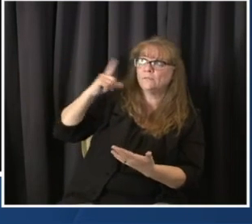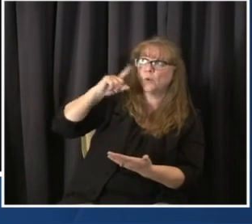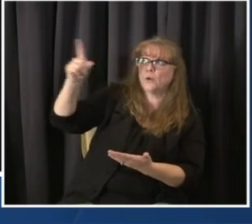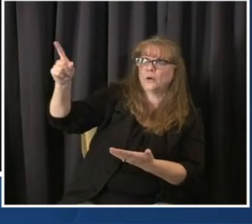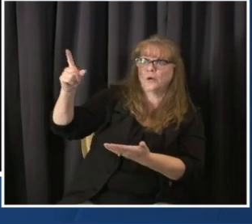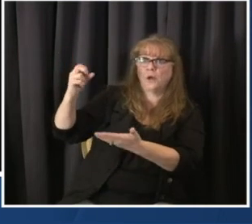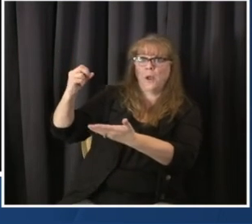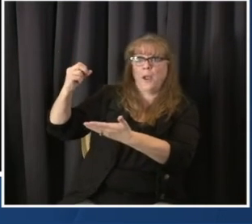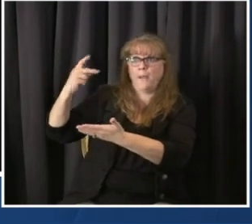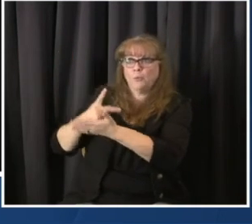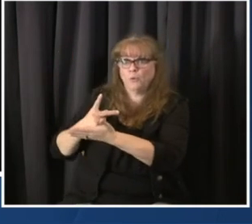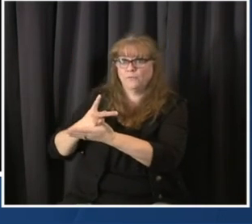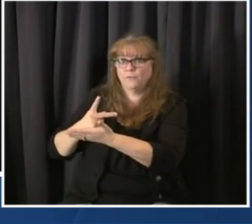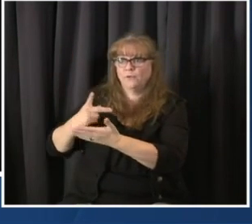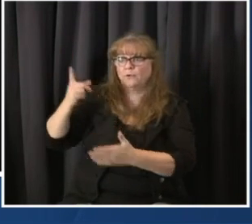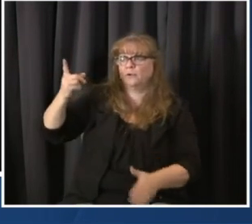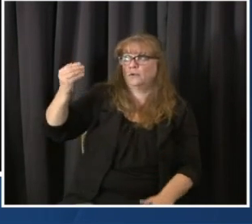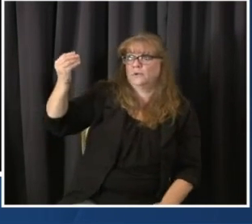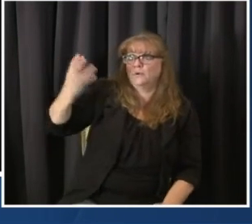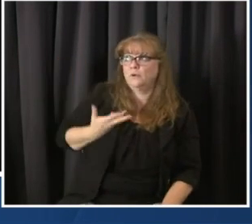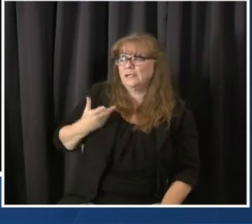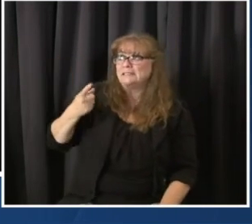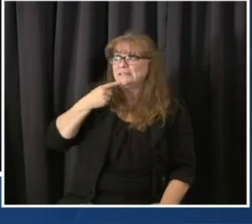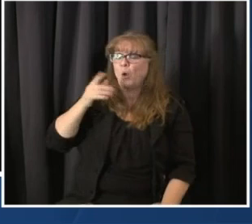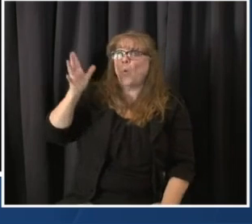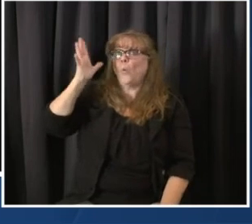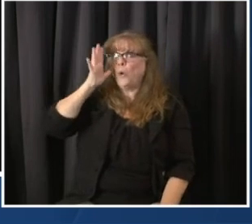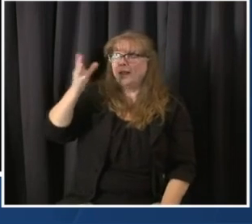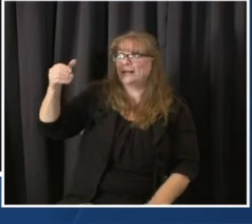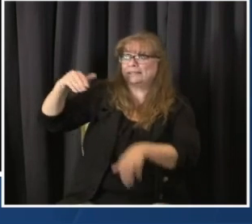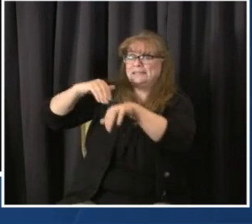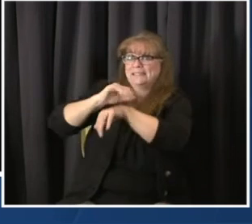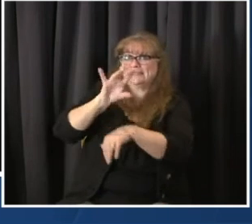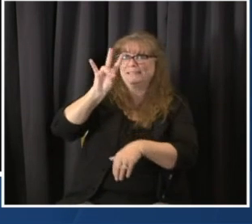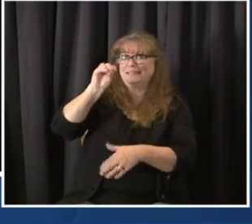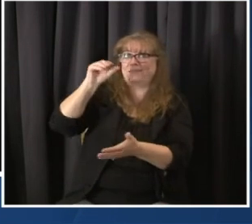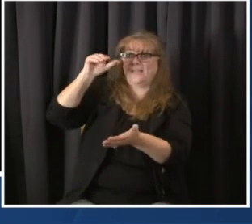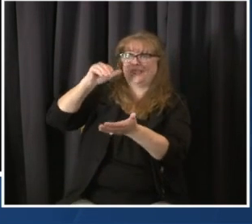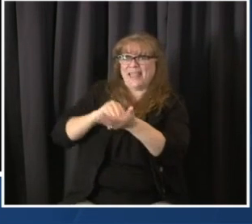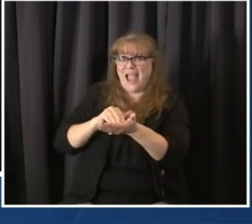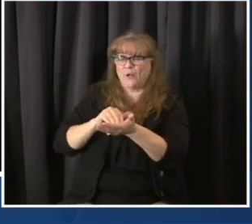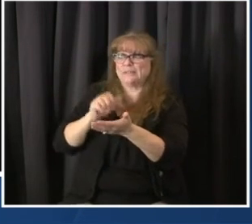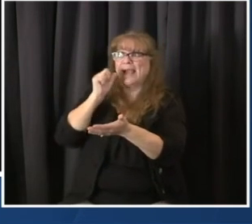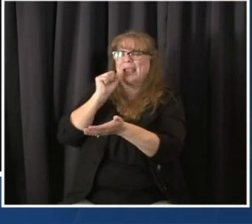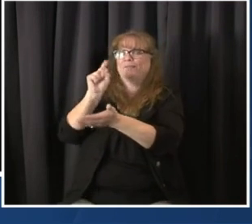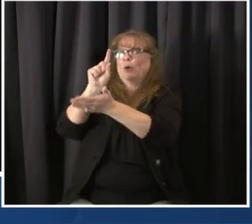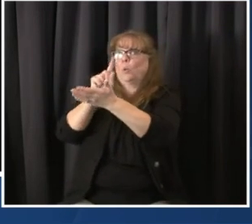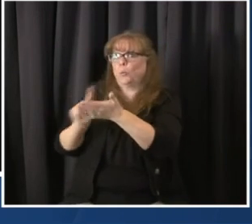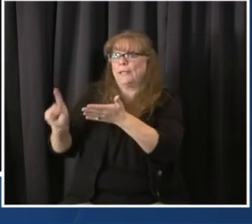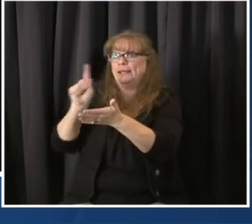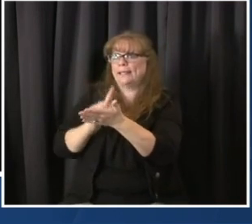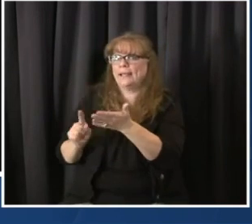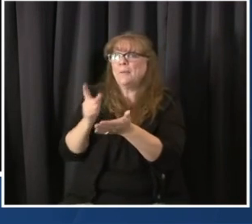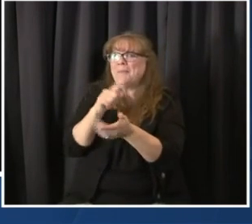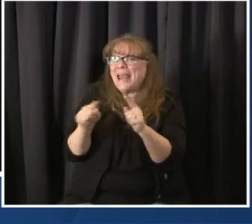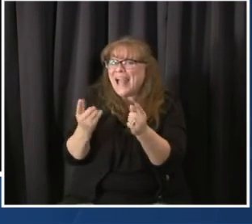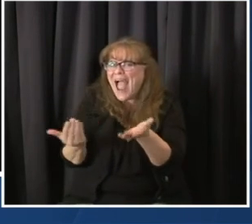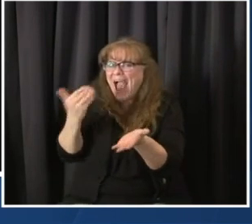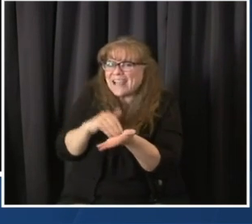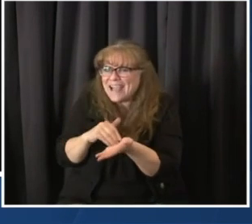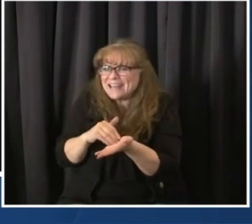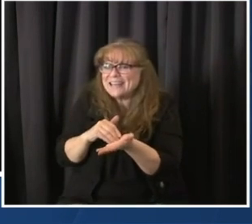informed of the exact number more than one week prior to when we get it. So it's entirely in the realm of possibility